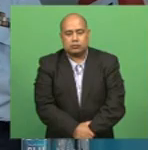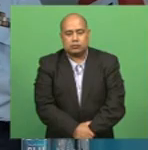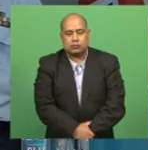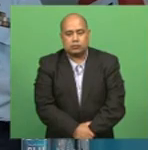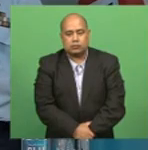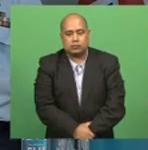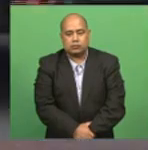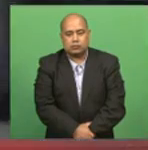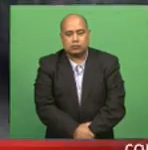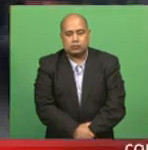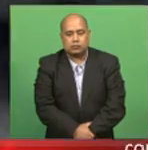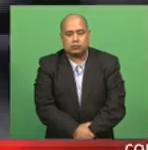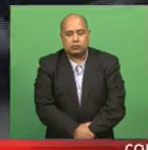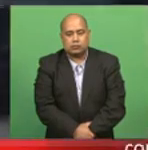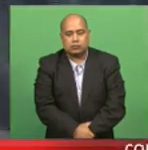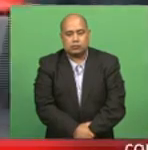continue.